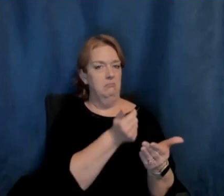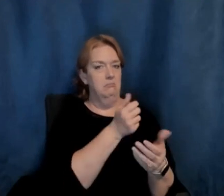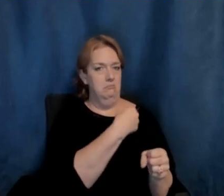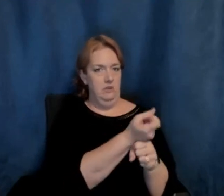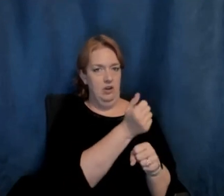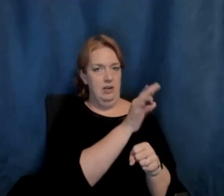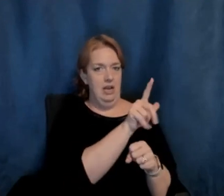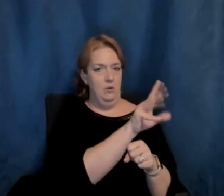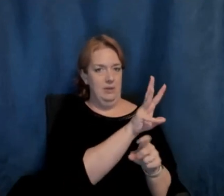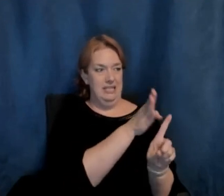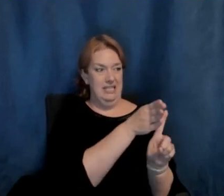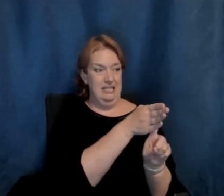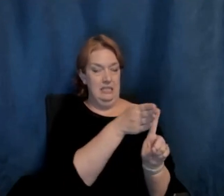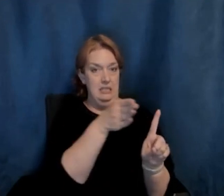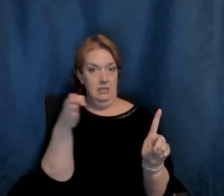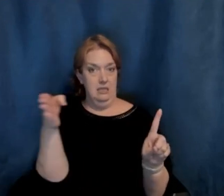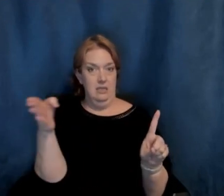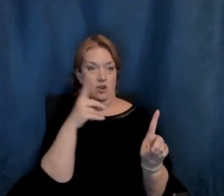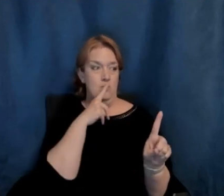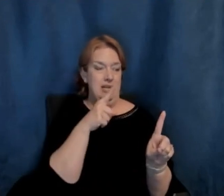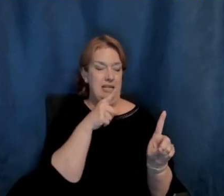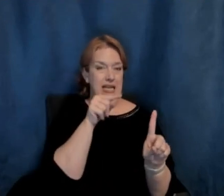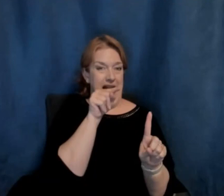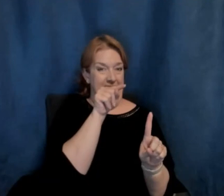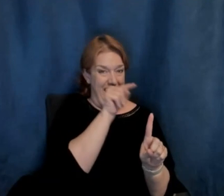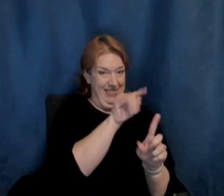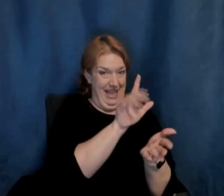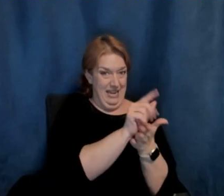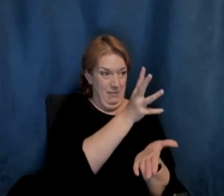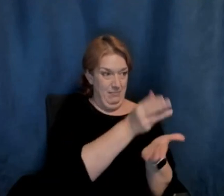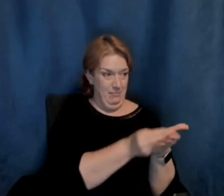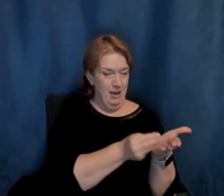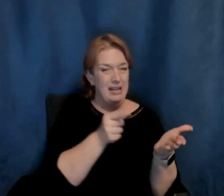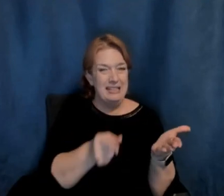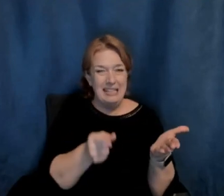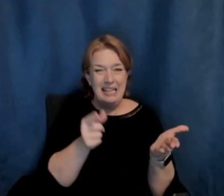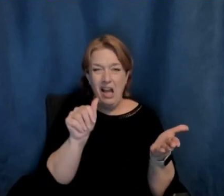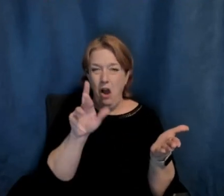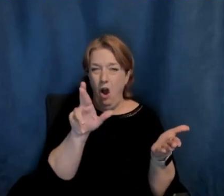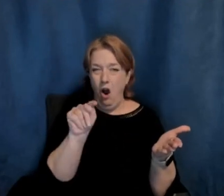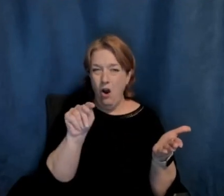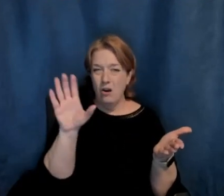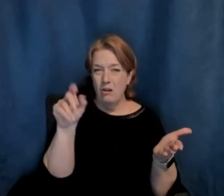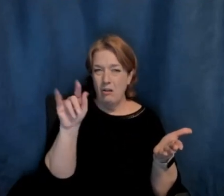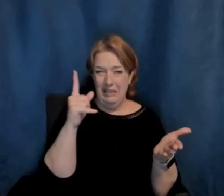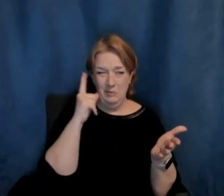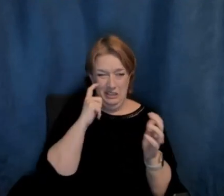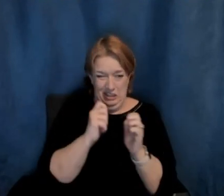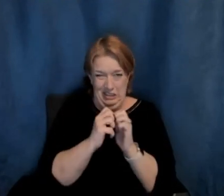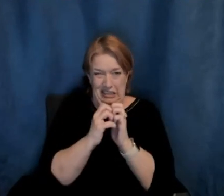the art colony was just really getting going. So, it's expanding.